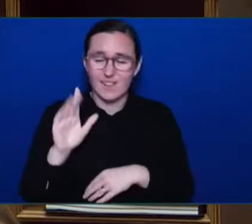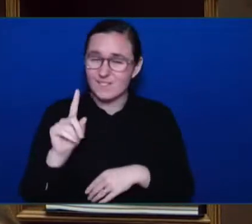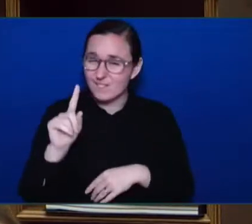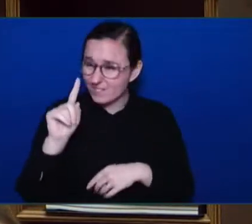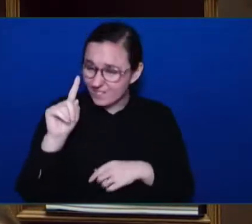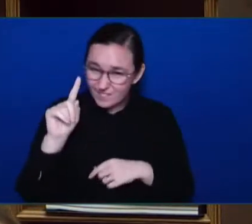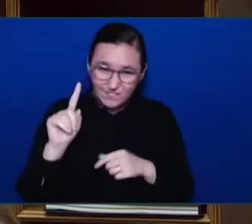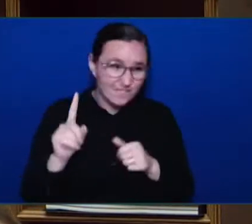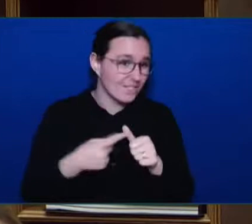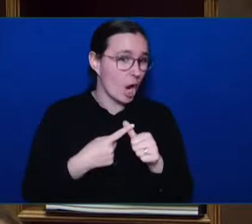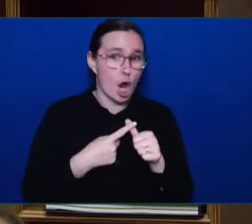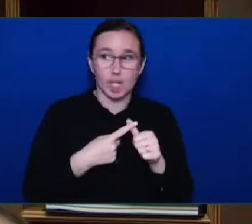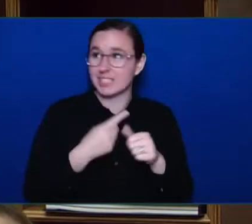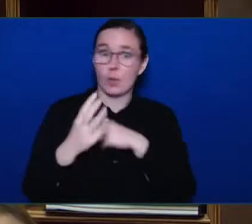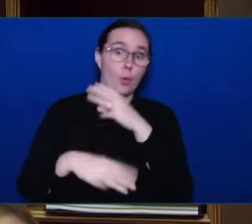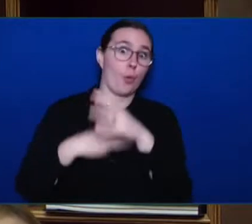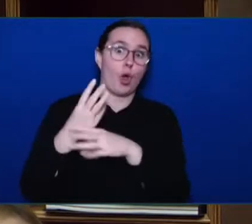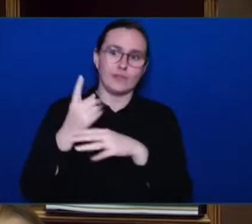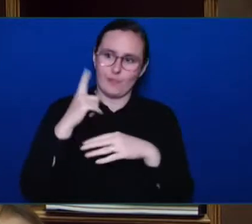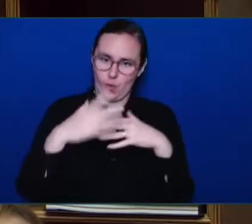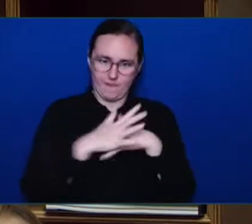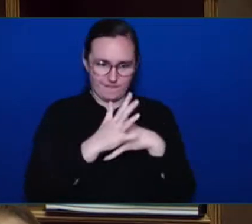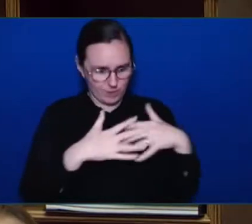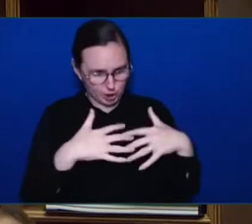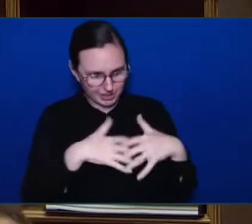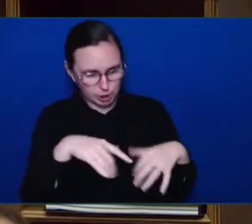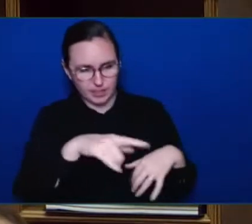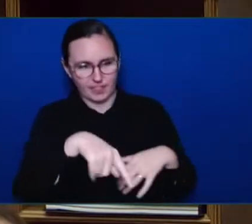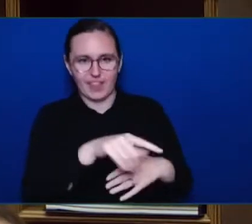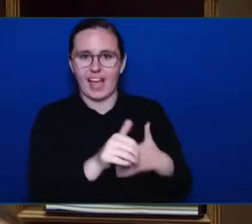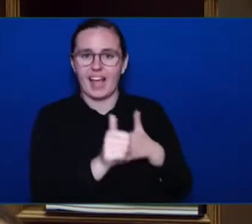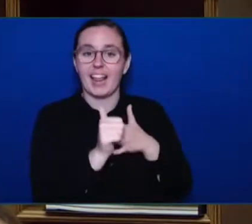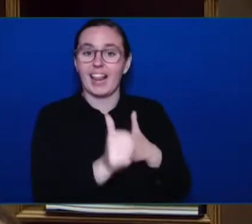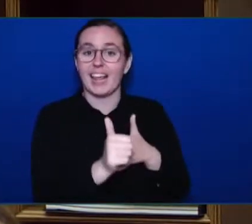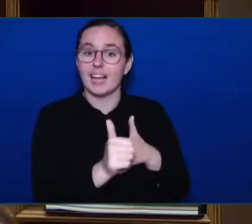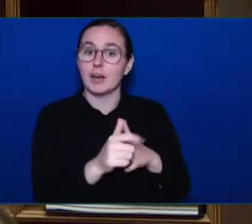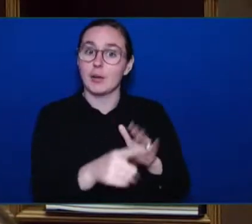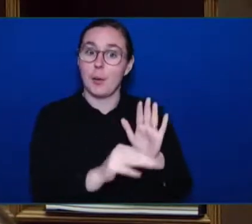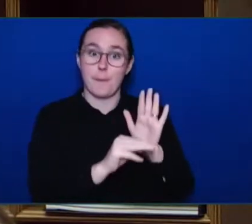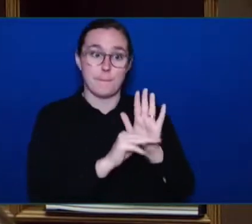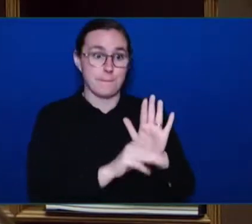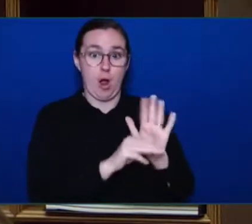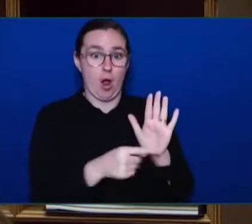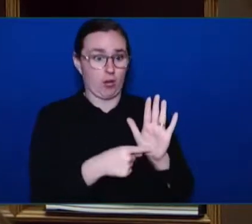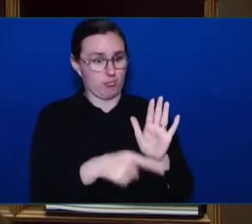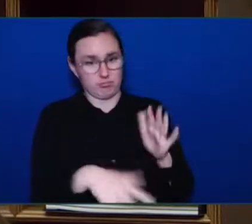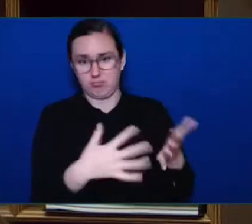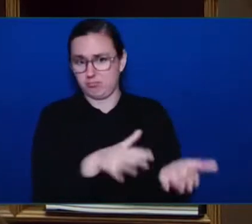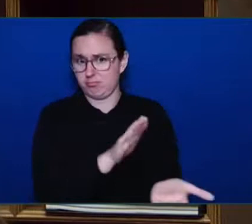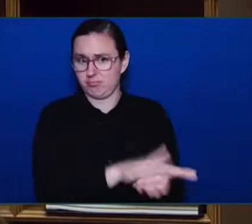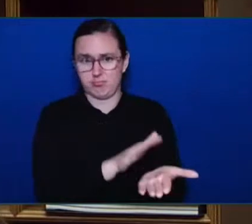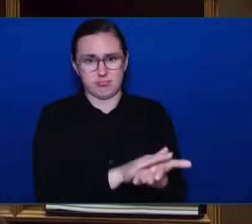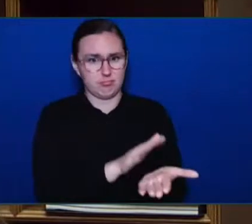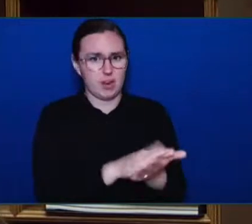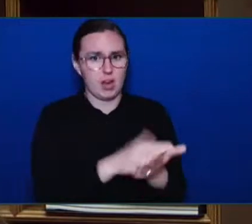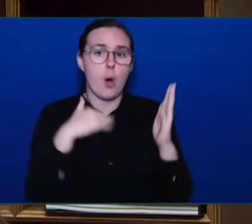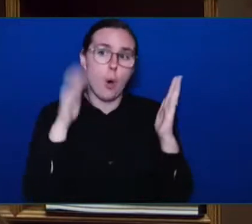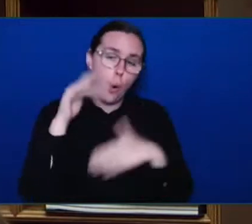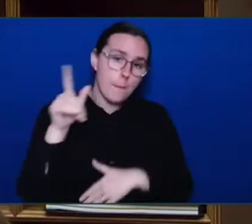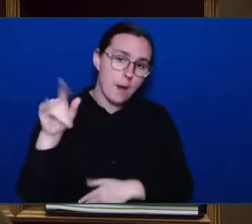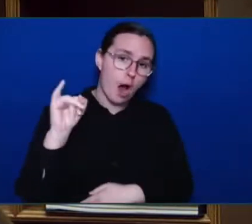deserves to be applauded, and one that I hope the IOC takes a look at moving forward. I know the nations are extraordinarily